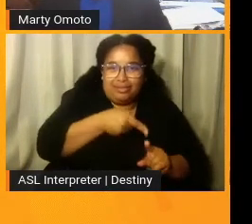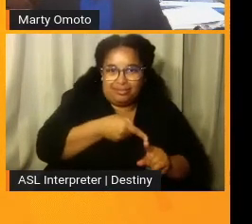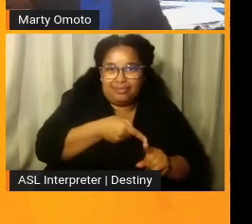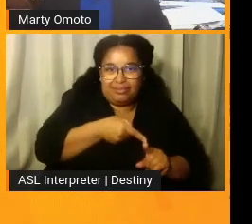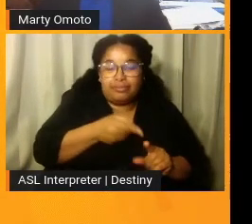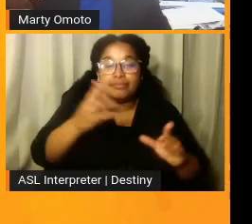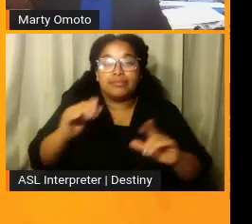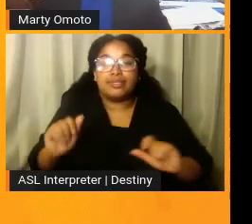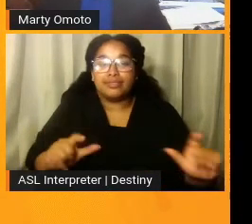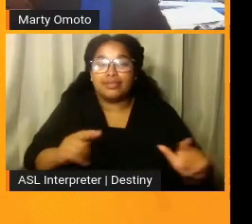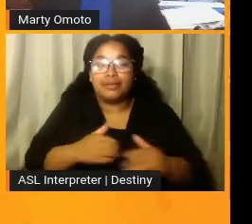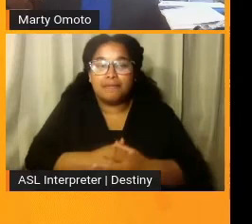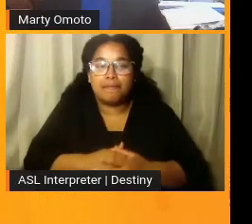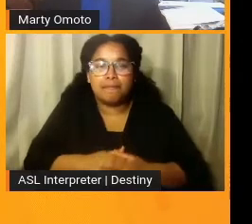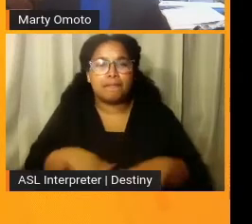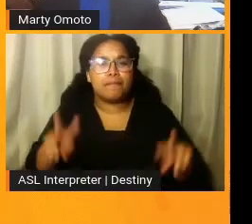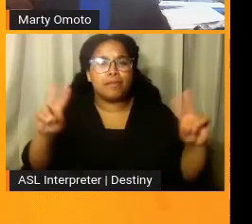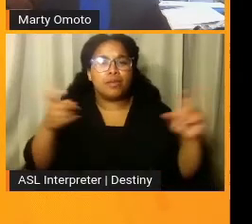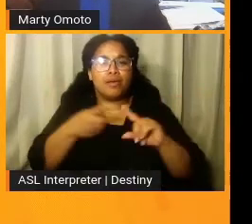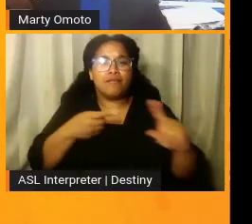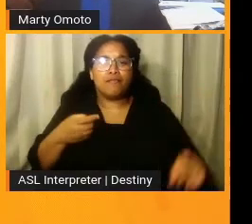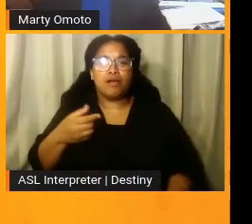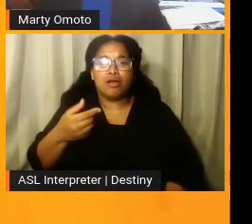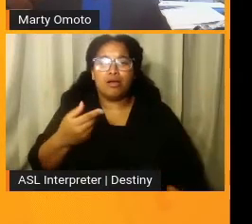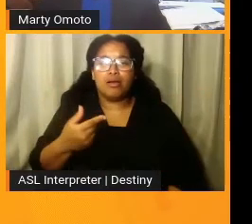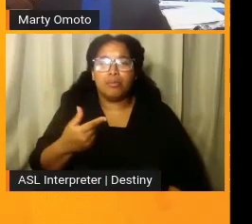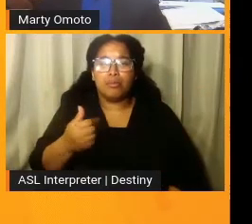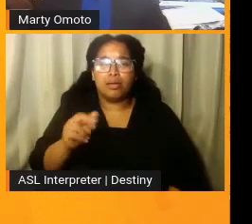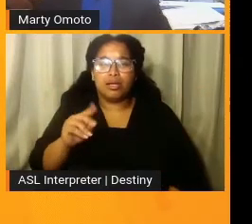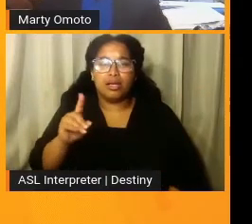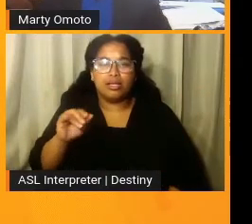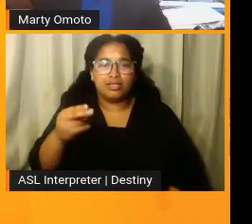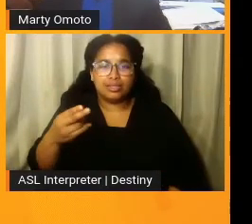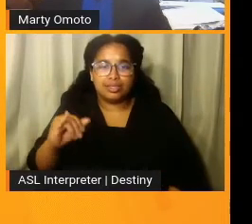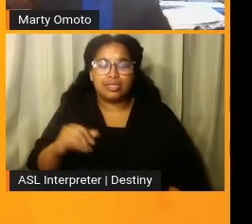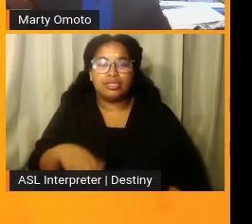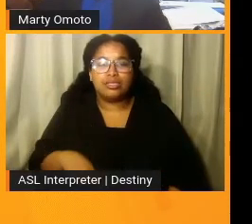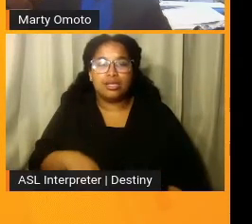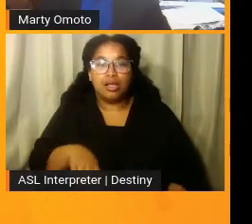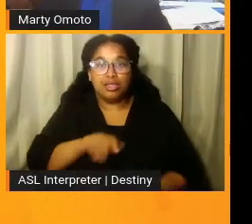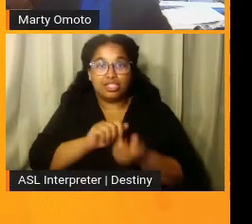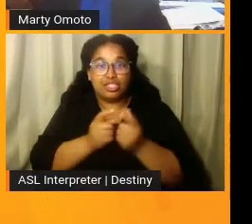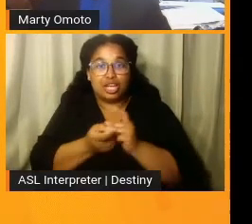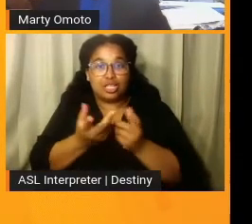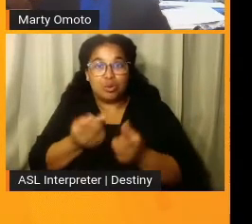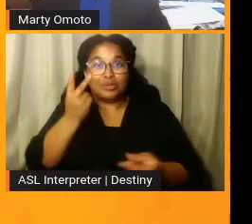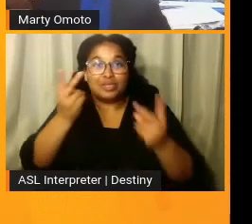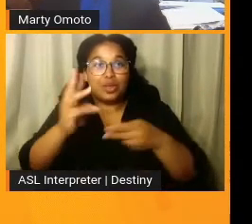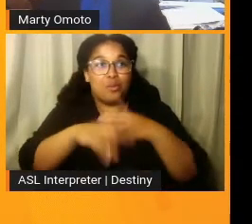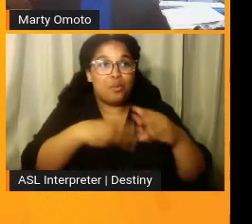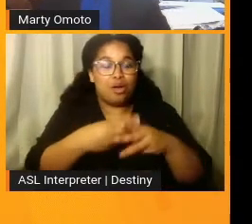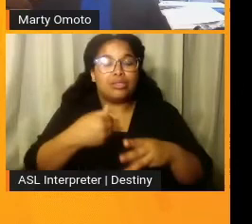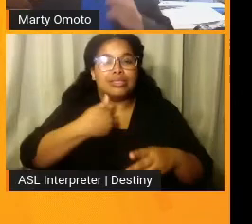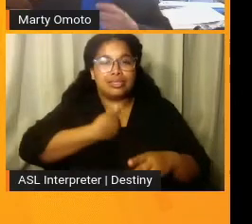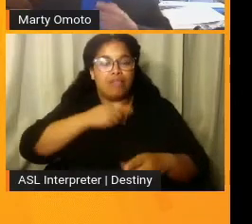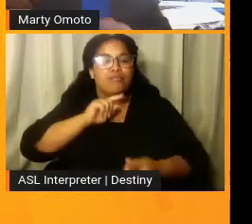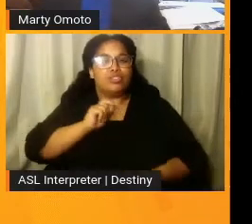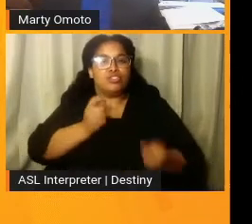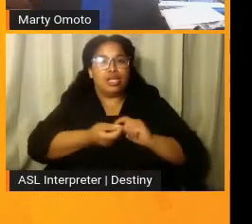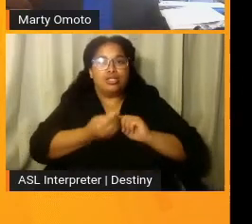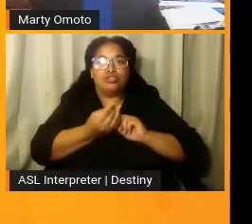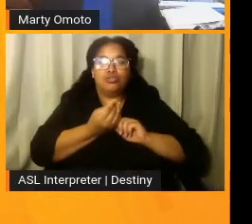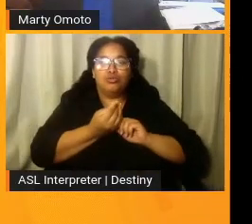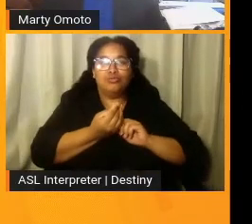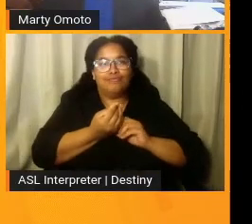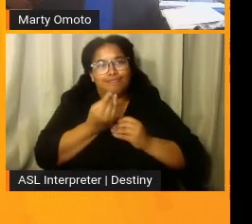This is a quote from Gandhi. We must be the change we wish to see in the world. So we must change. We have